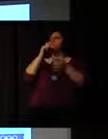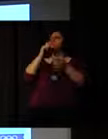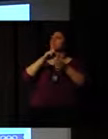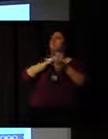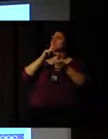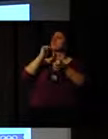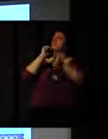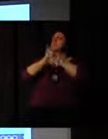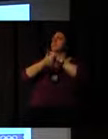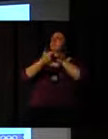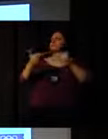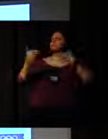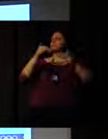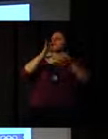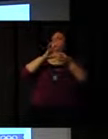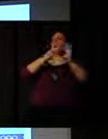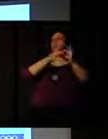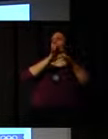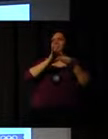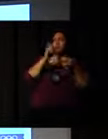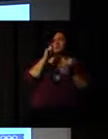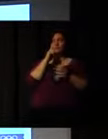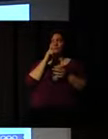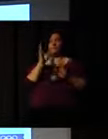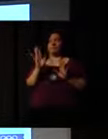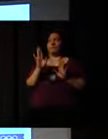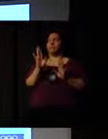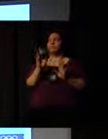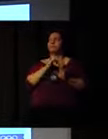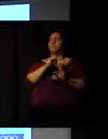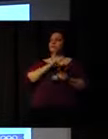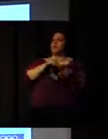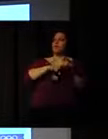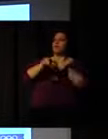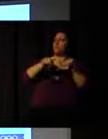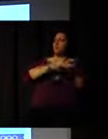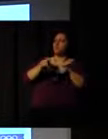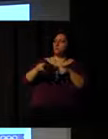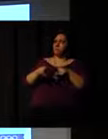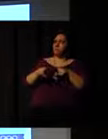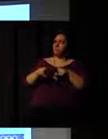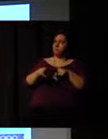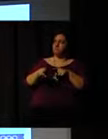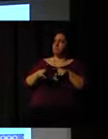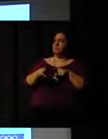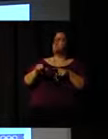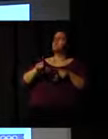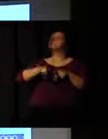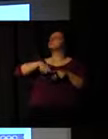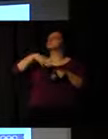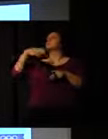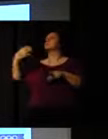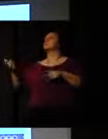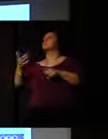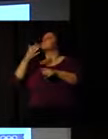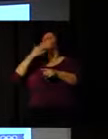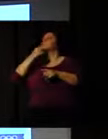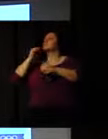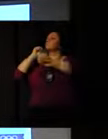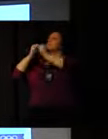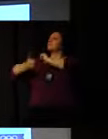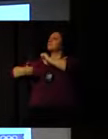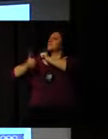You can see the two sides. Competition. Athletes need to compete. They want to win.